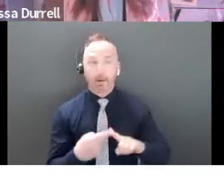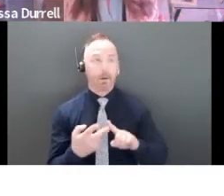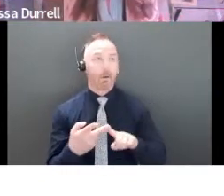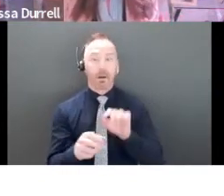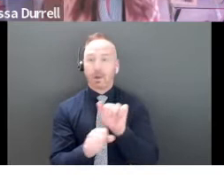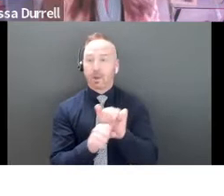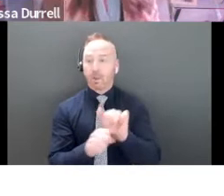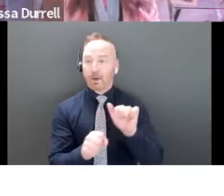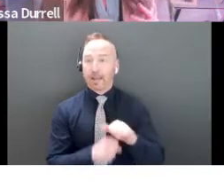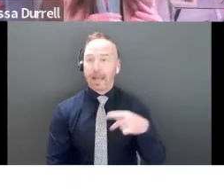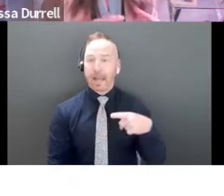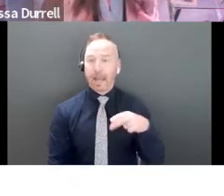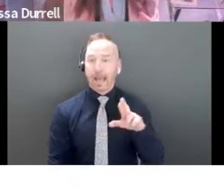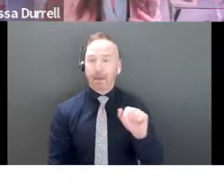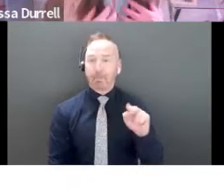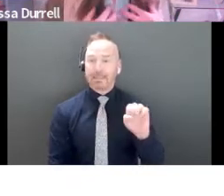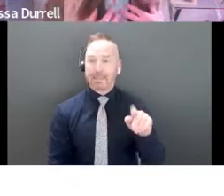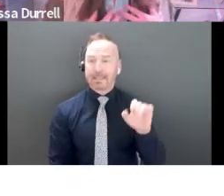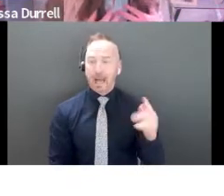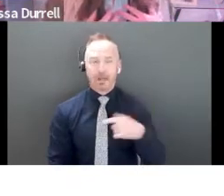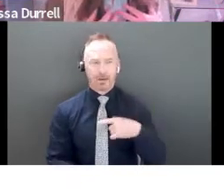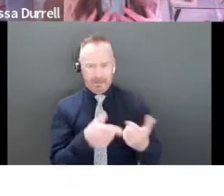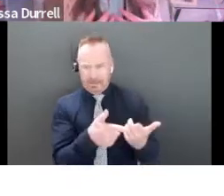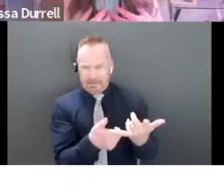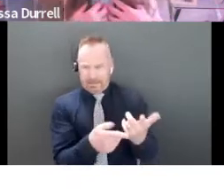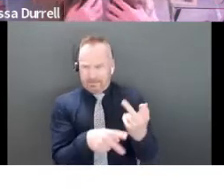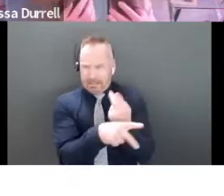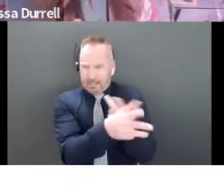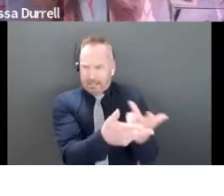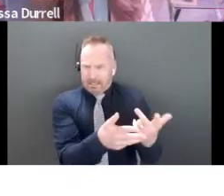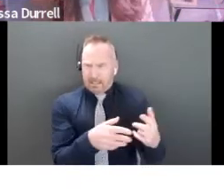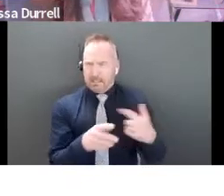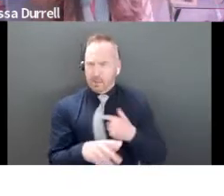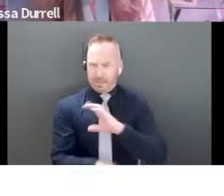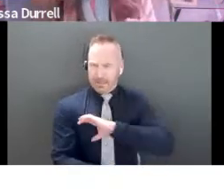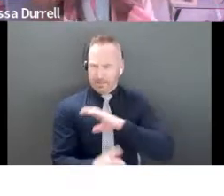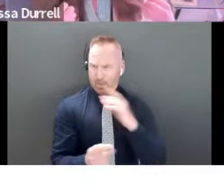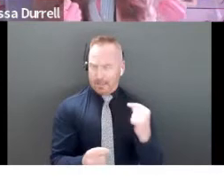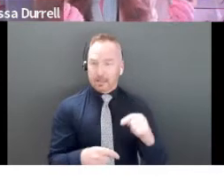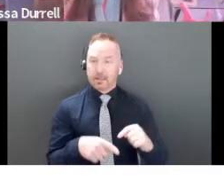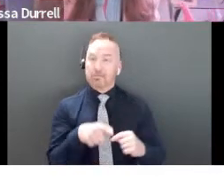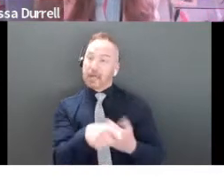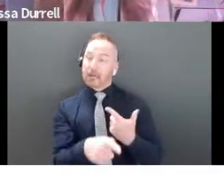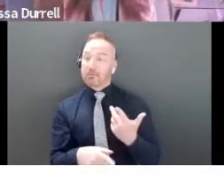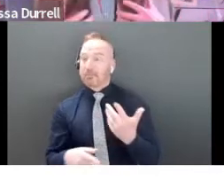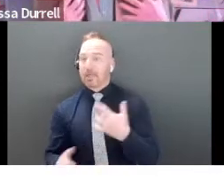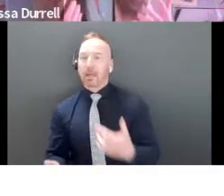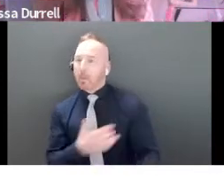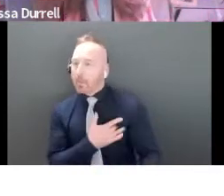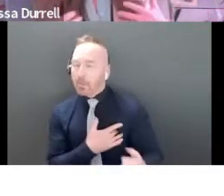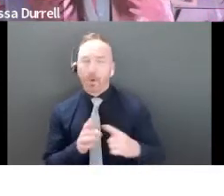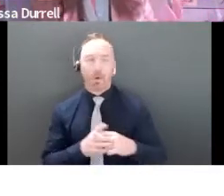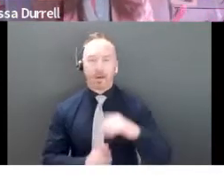worked at Ernst & Young, you know, that doesn't tell me about your character. You know, using words like passion and experience,